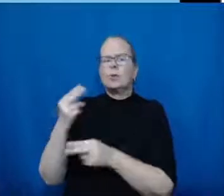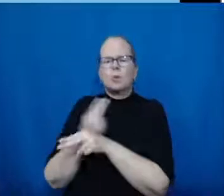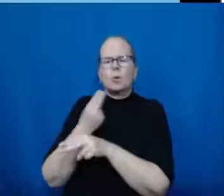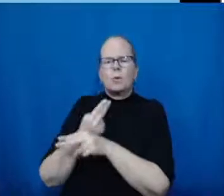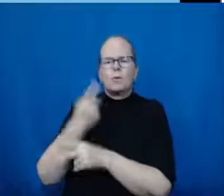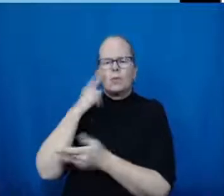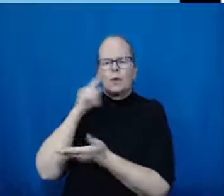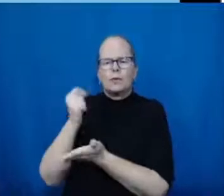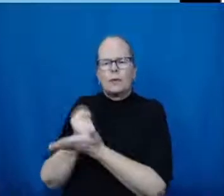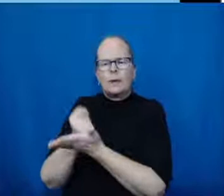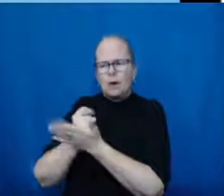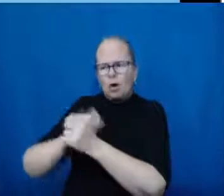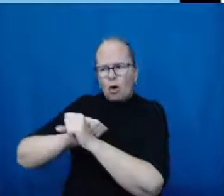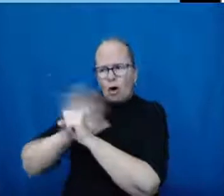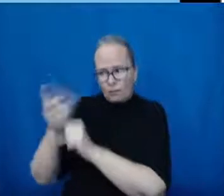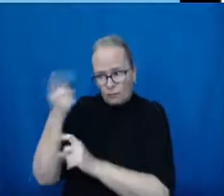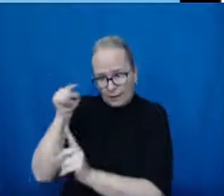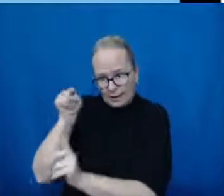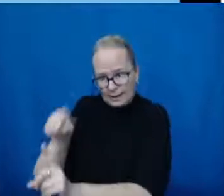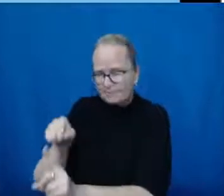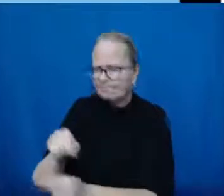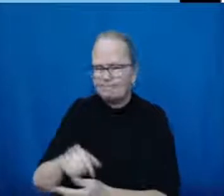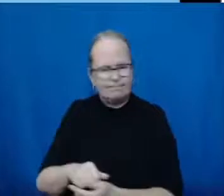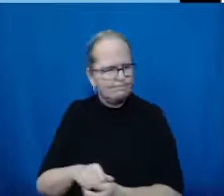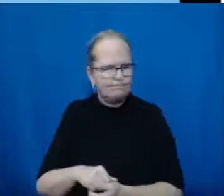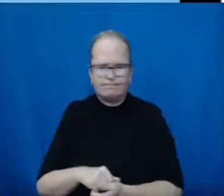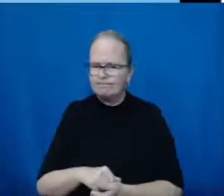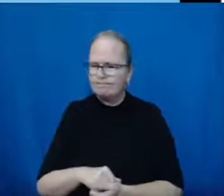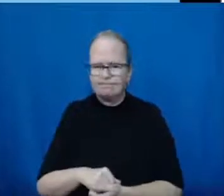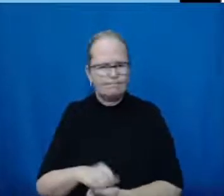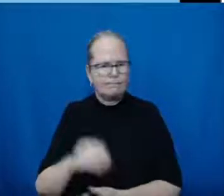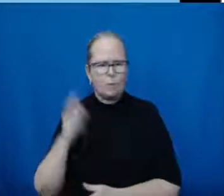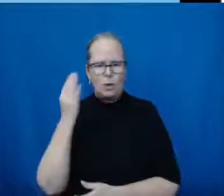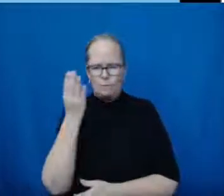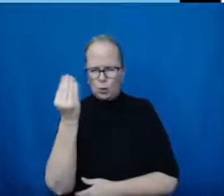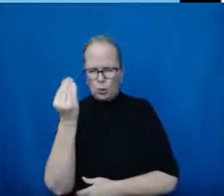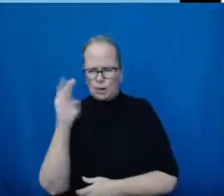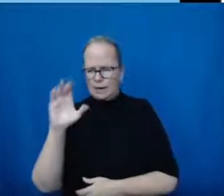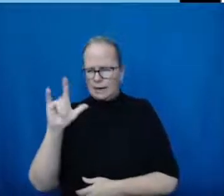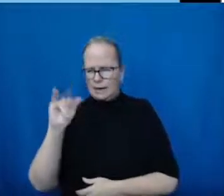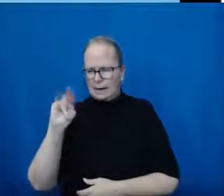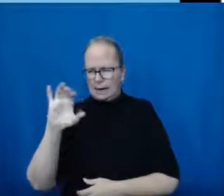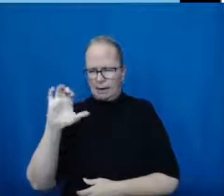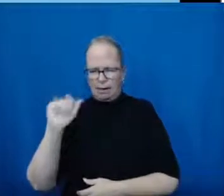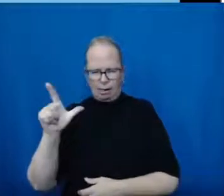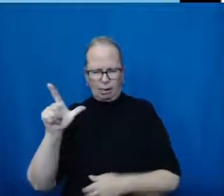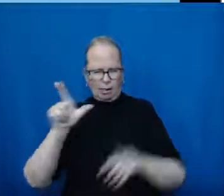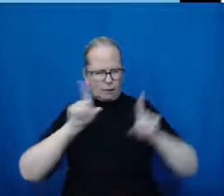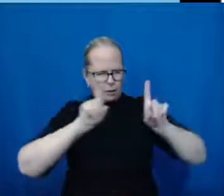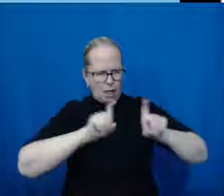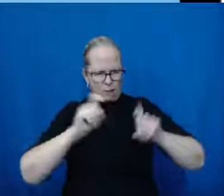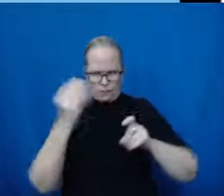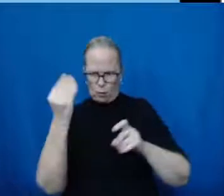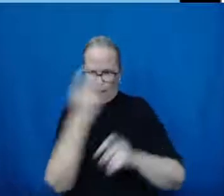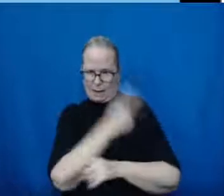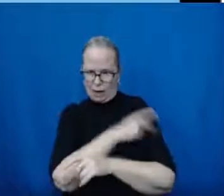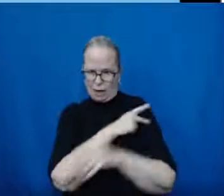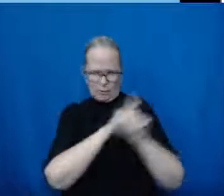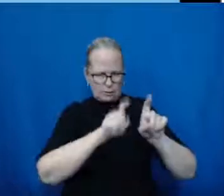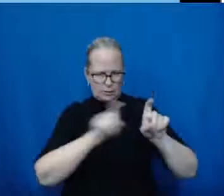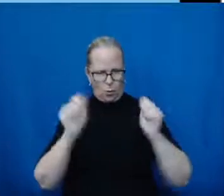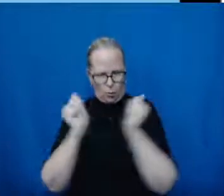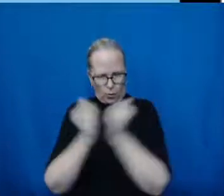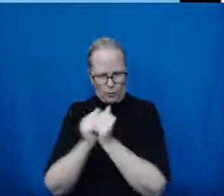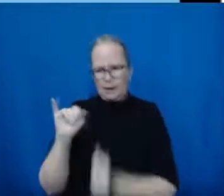trials that were assessing ivermectin for the prevention or treatment of COVID. And